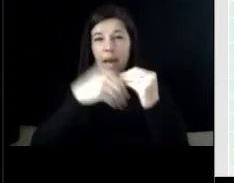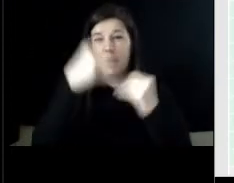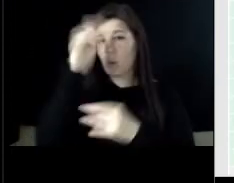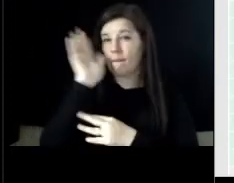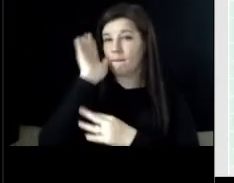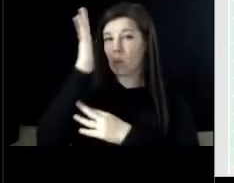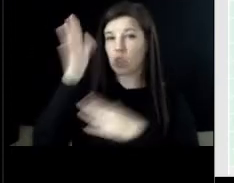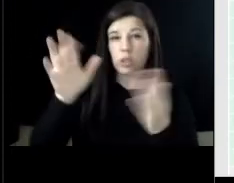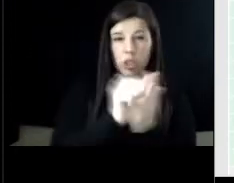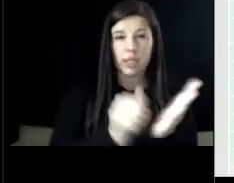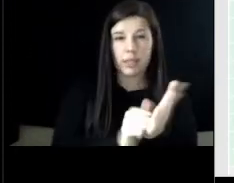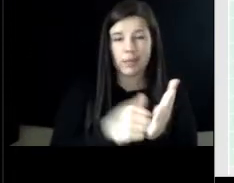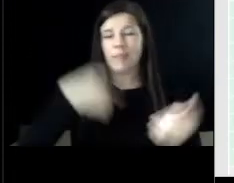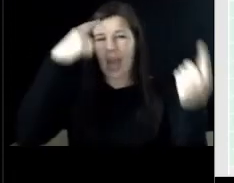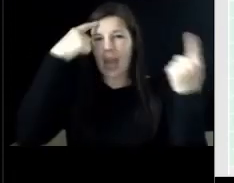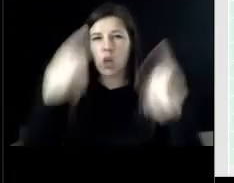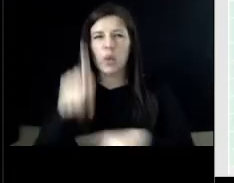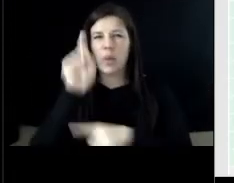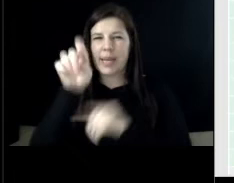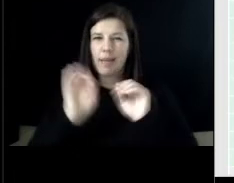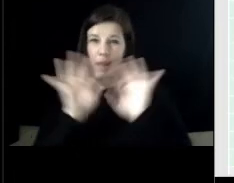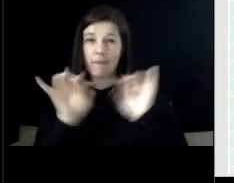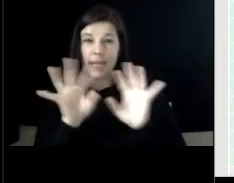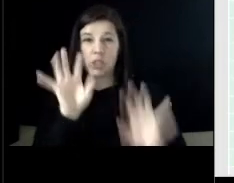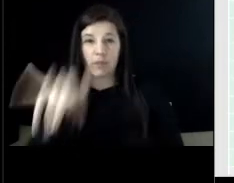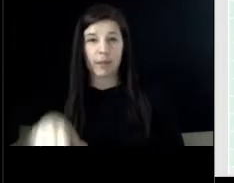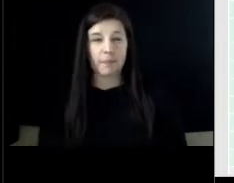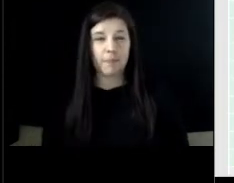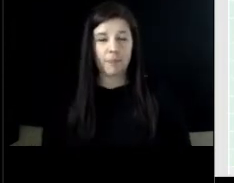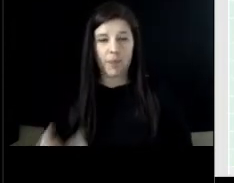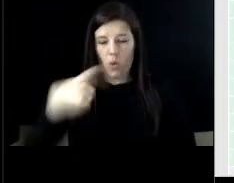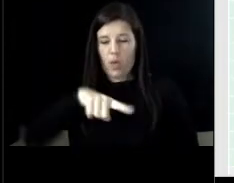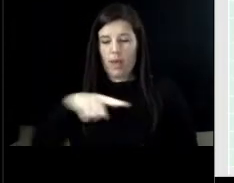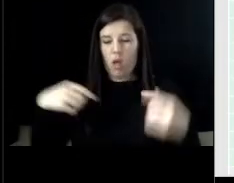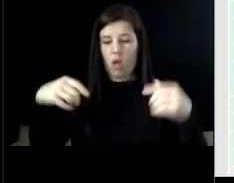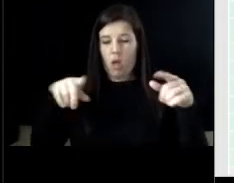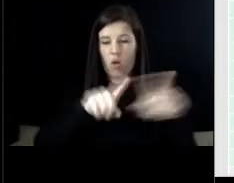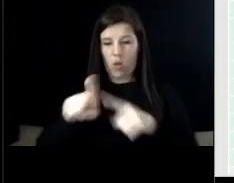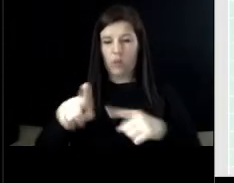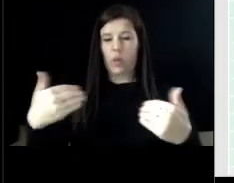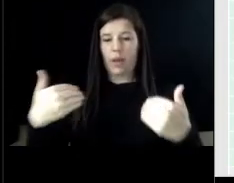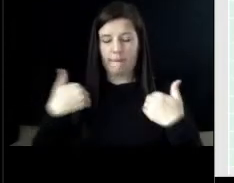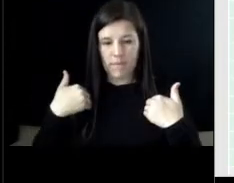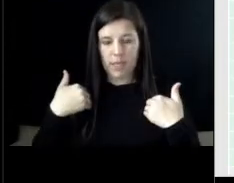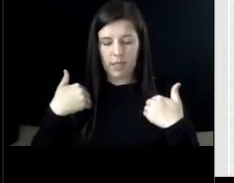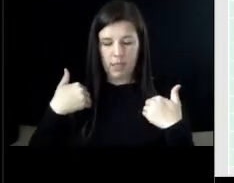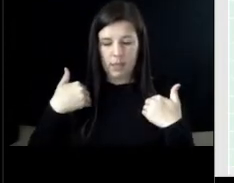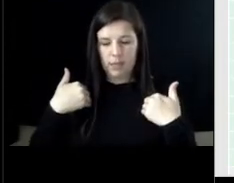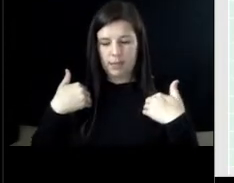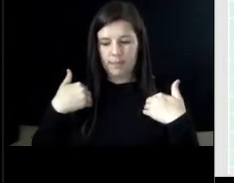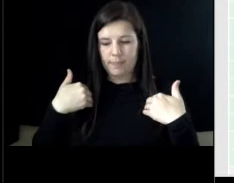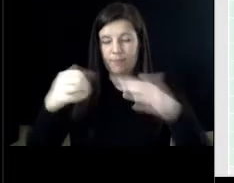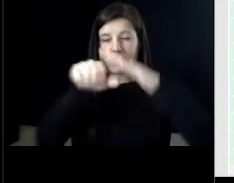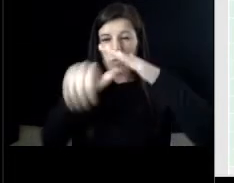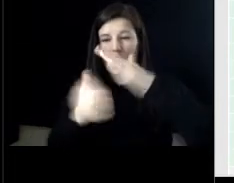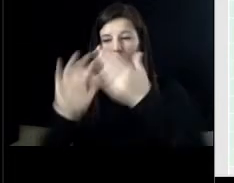agree i think we need some clarity on that and we have also uh under city manager's report an